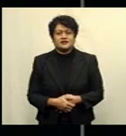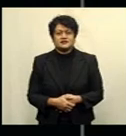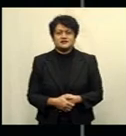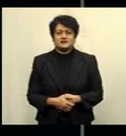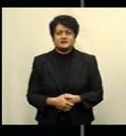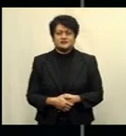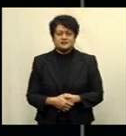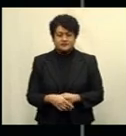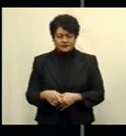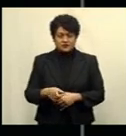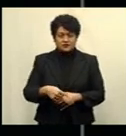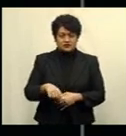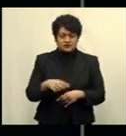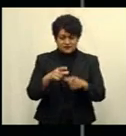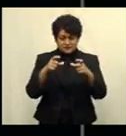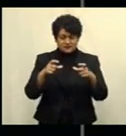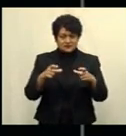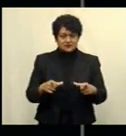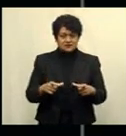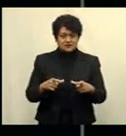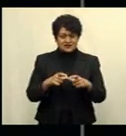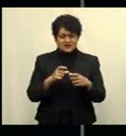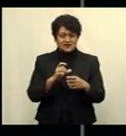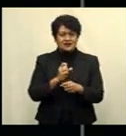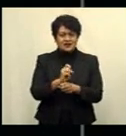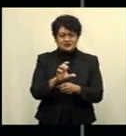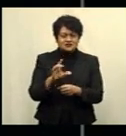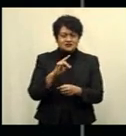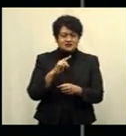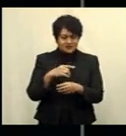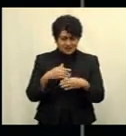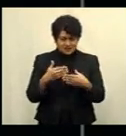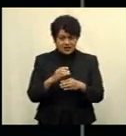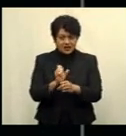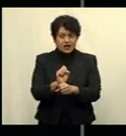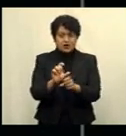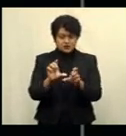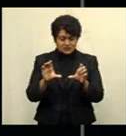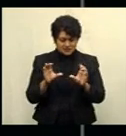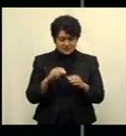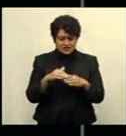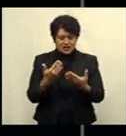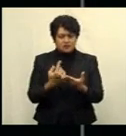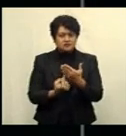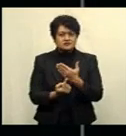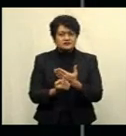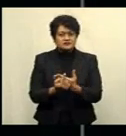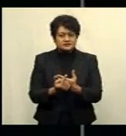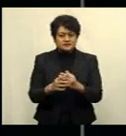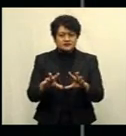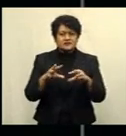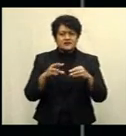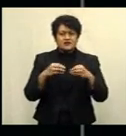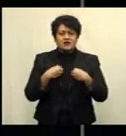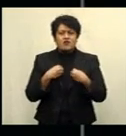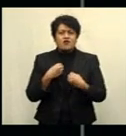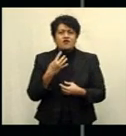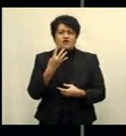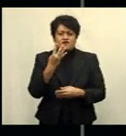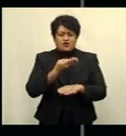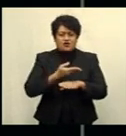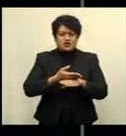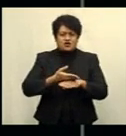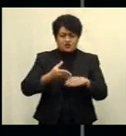The Suva City Council's plan to decontaminate the city is coming to fruition after receiving four new gasoline mist